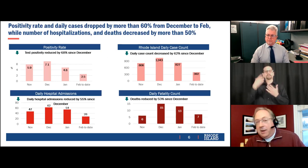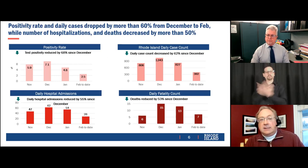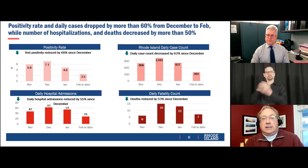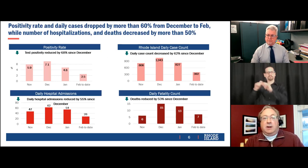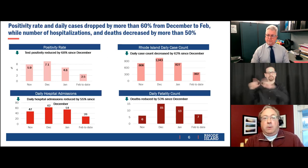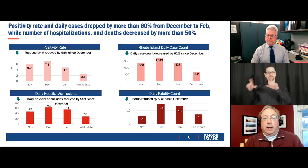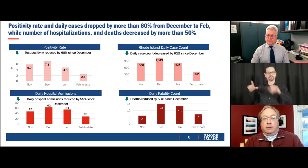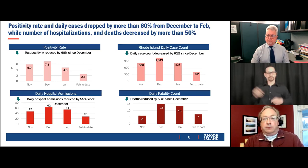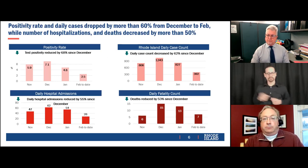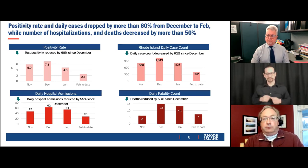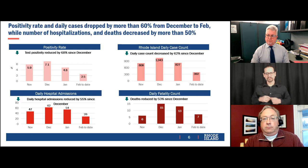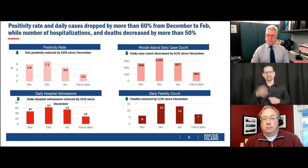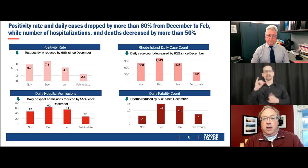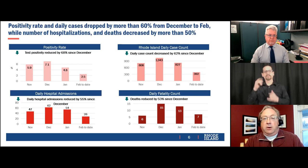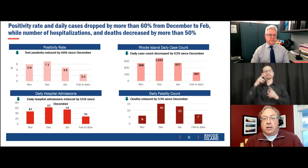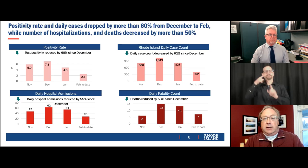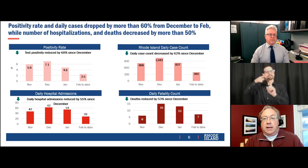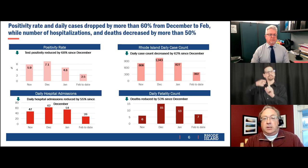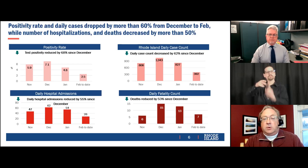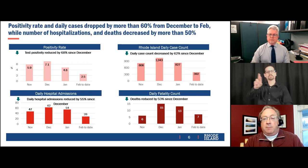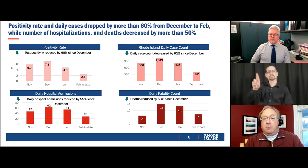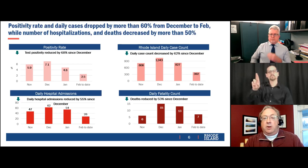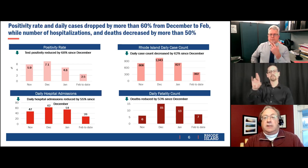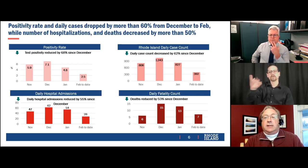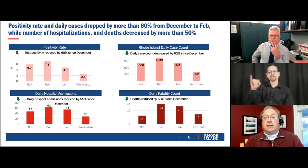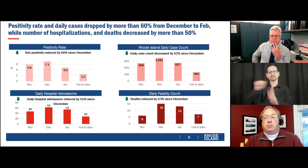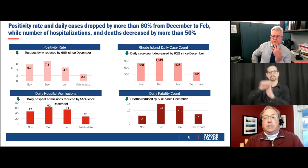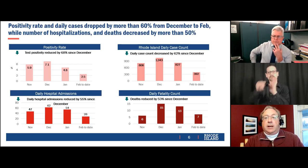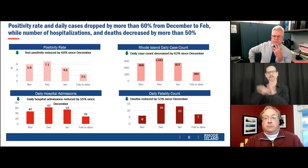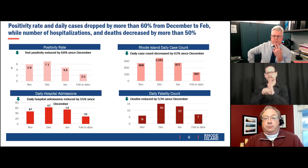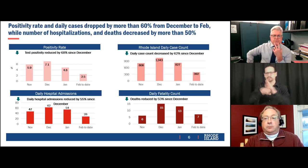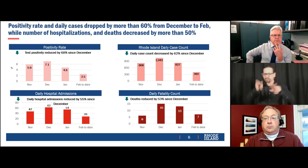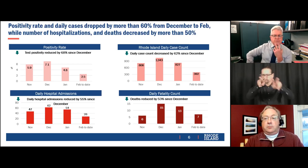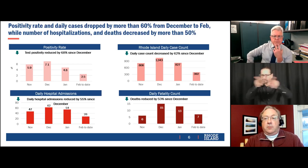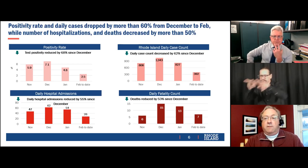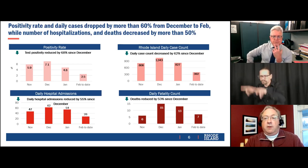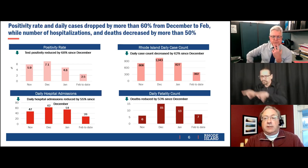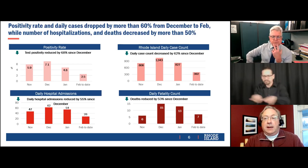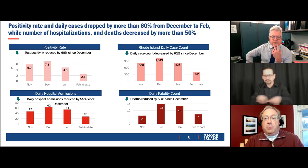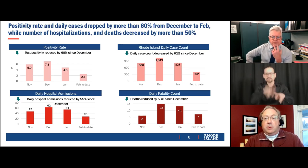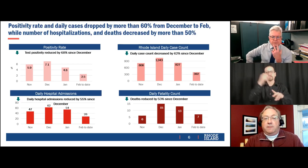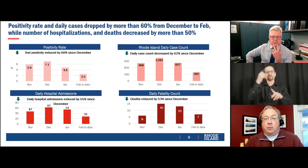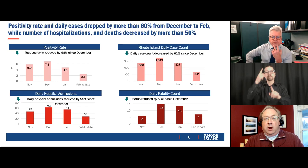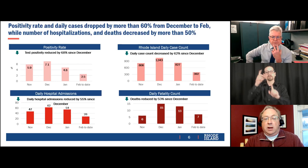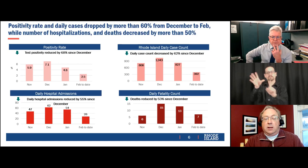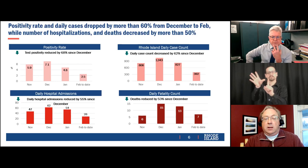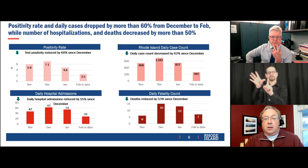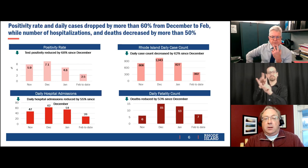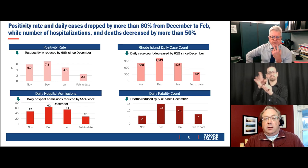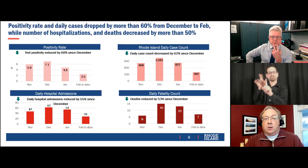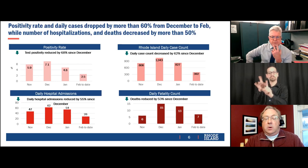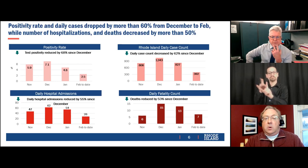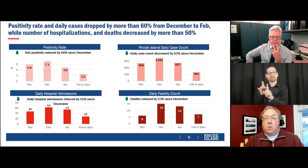The positivity rate has dropped by more than 60% from December to February.